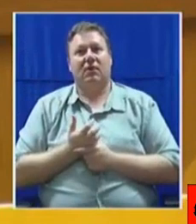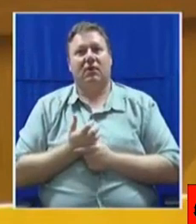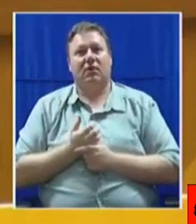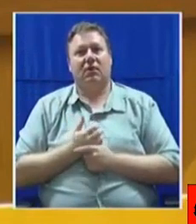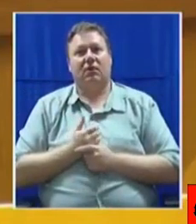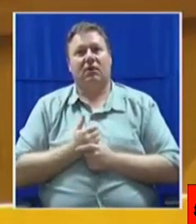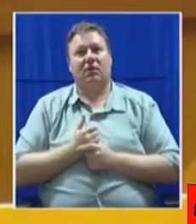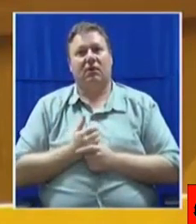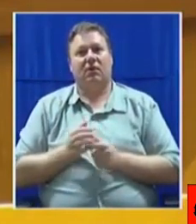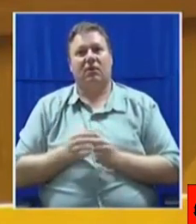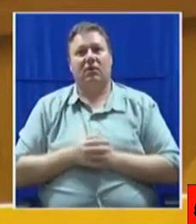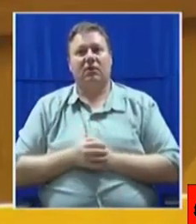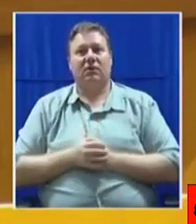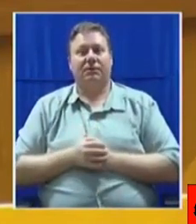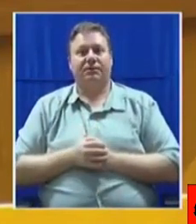Honourable Speaker,